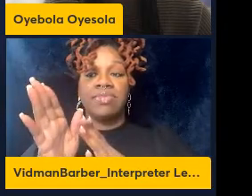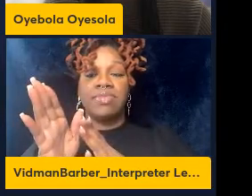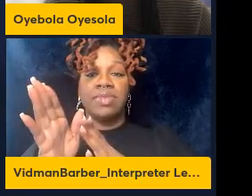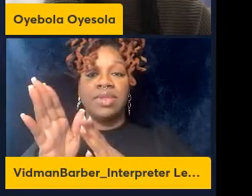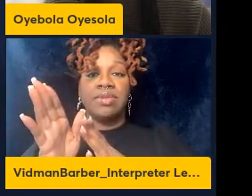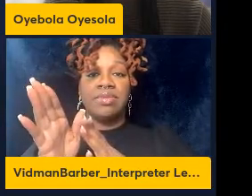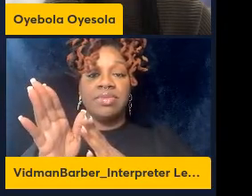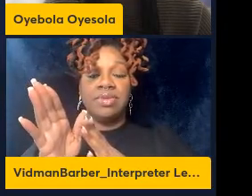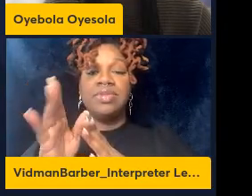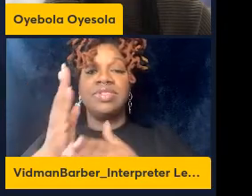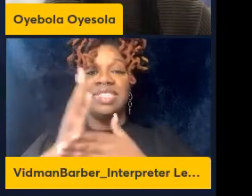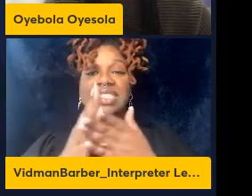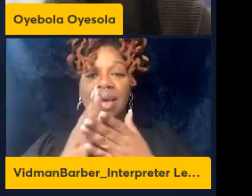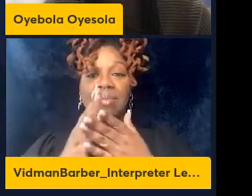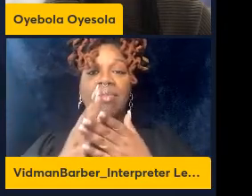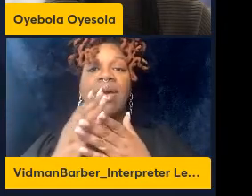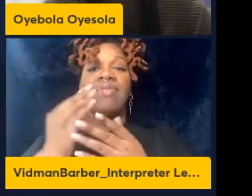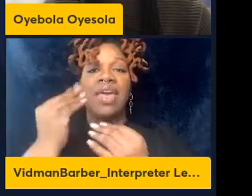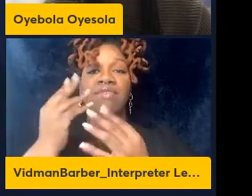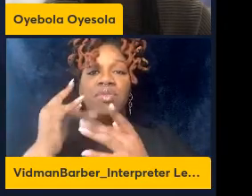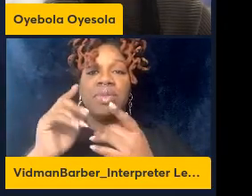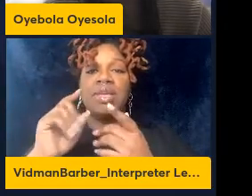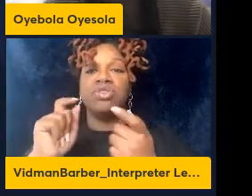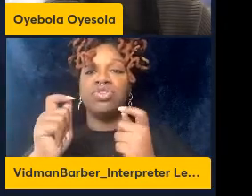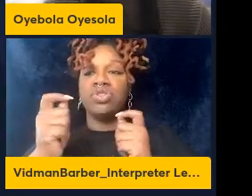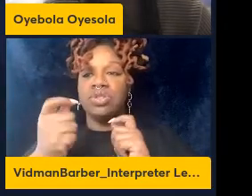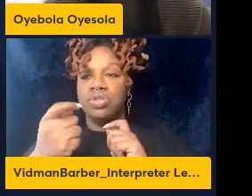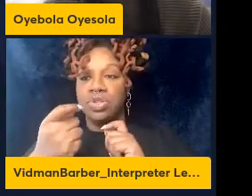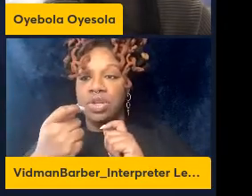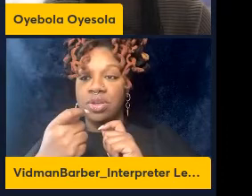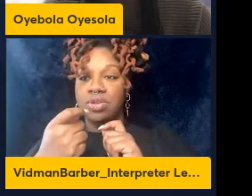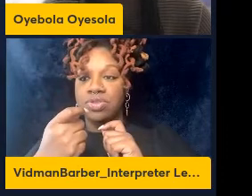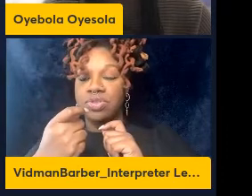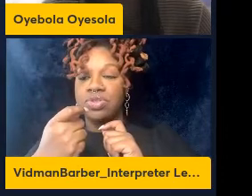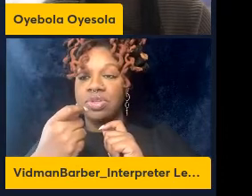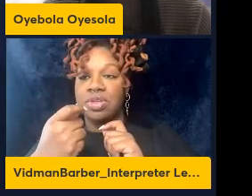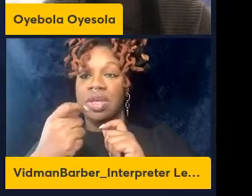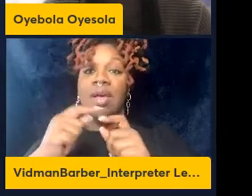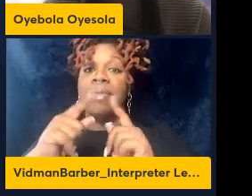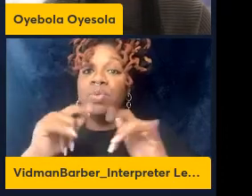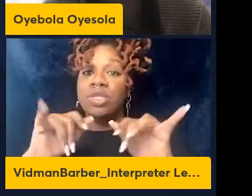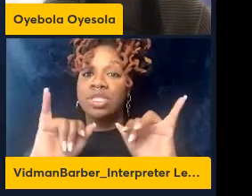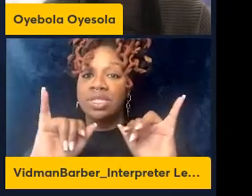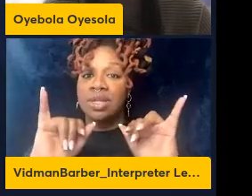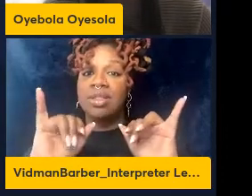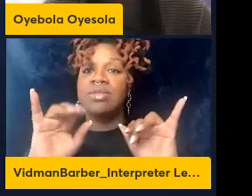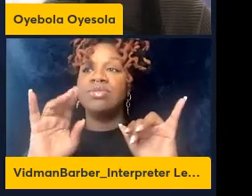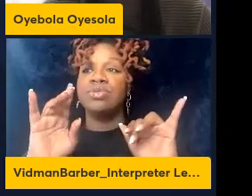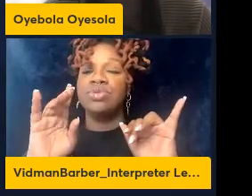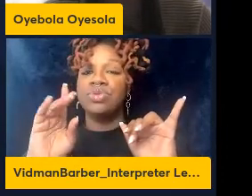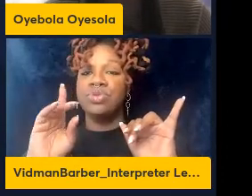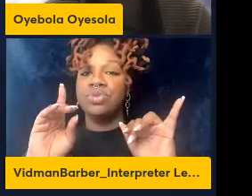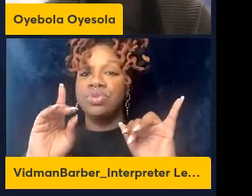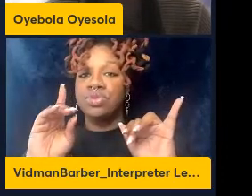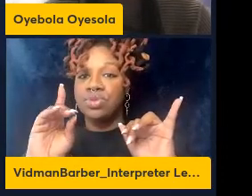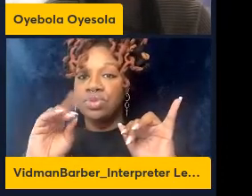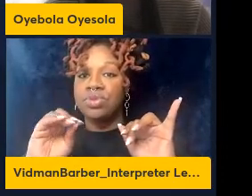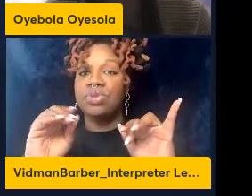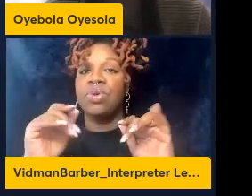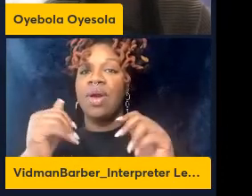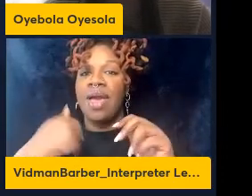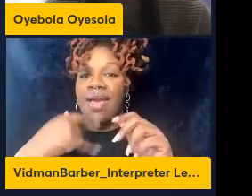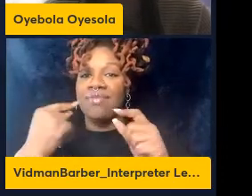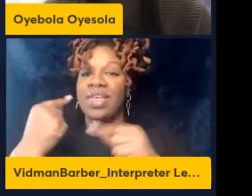in the B6 mice and the BWK mice but we do still you know some of those genetic effects still